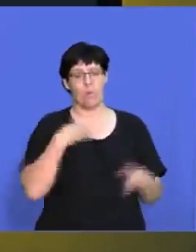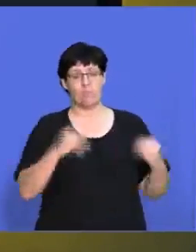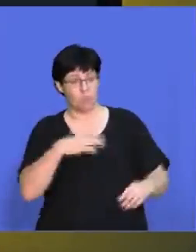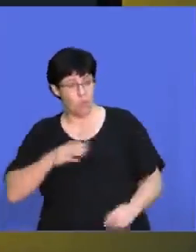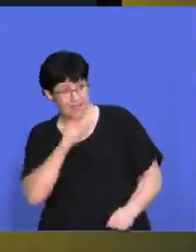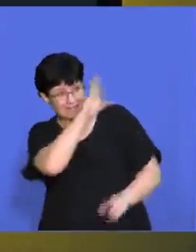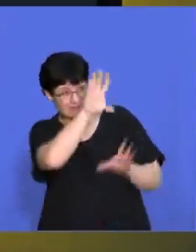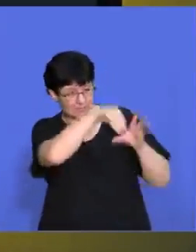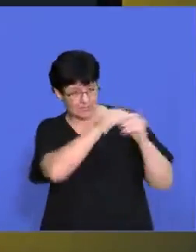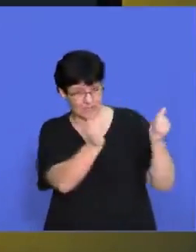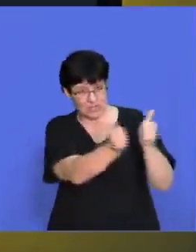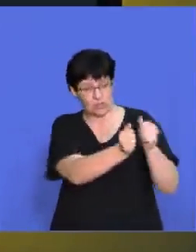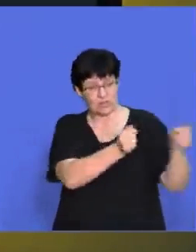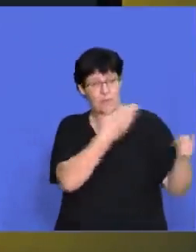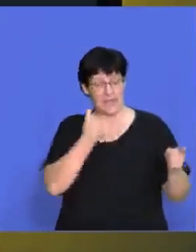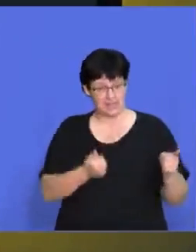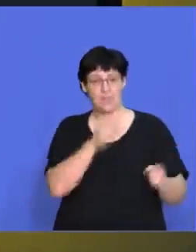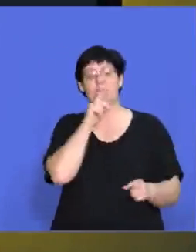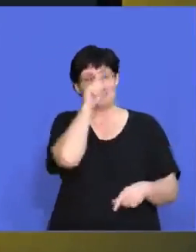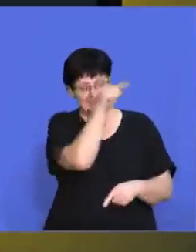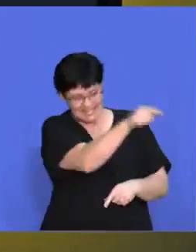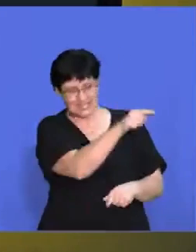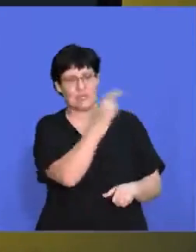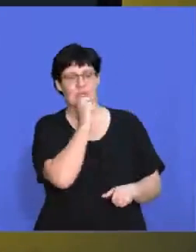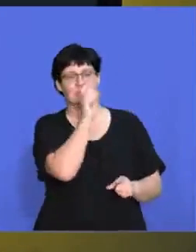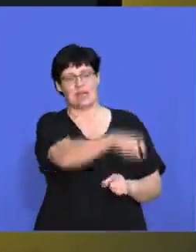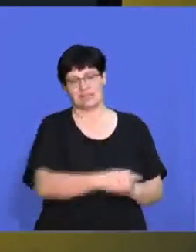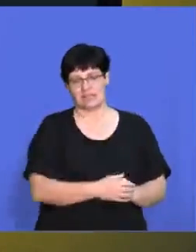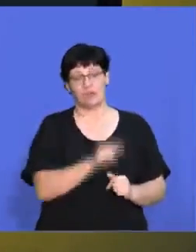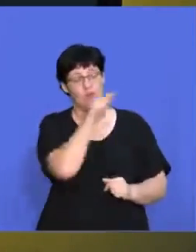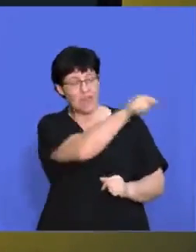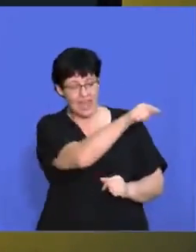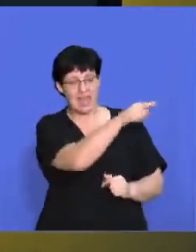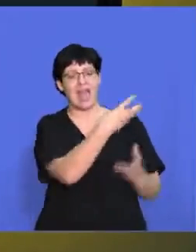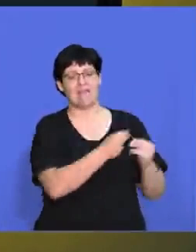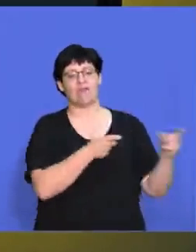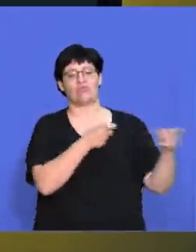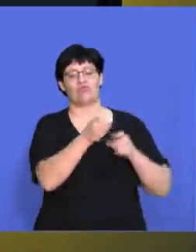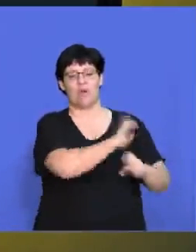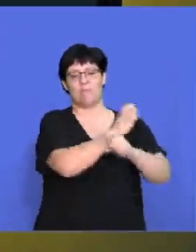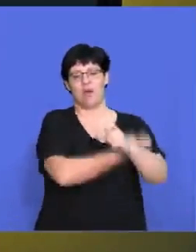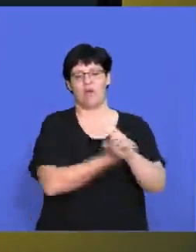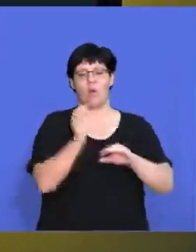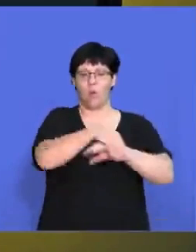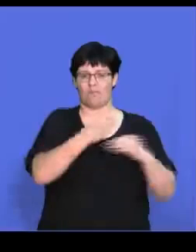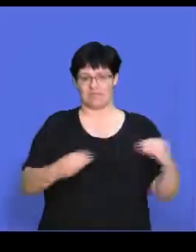with the best, you're going to have to use that supplier. Then that supplier has that that power over the business.